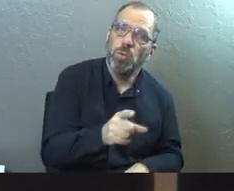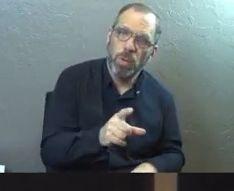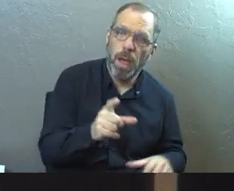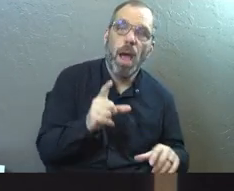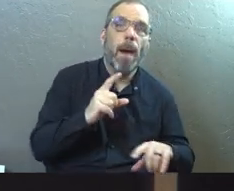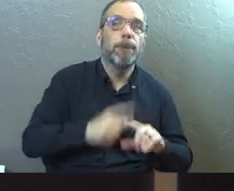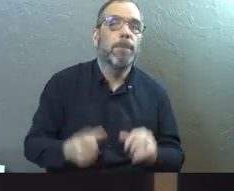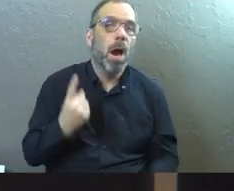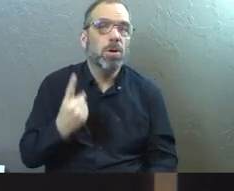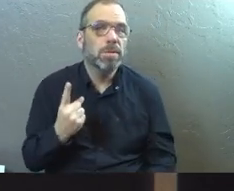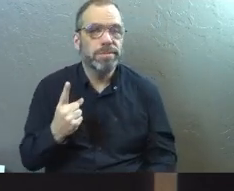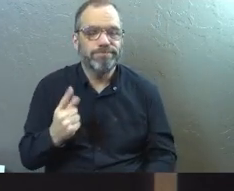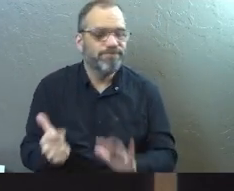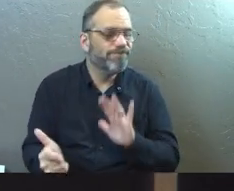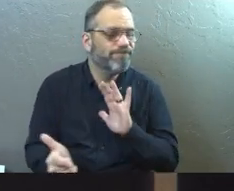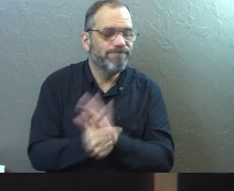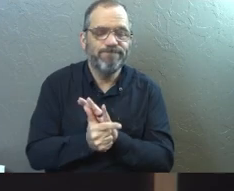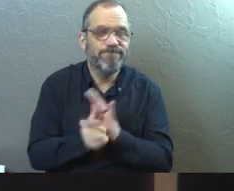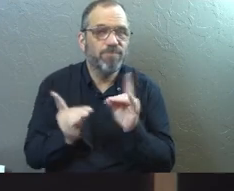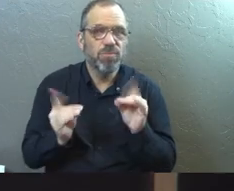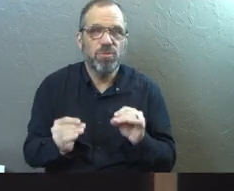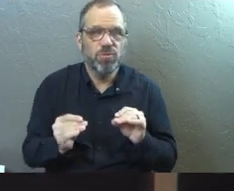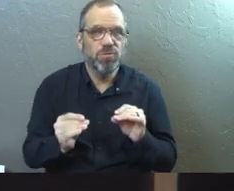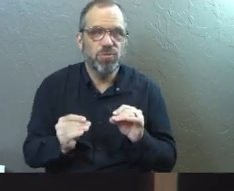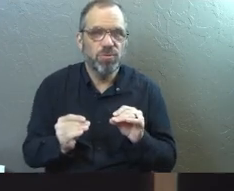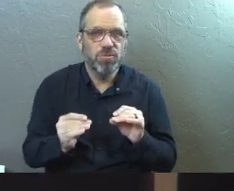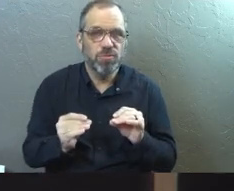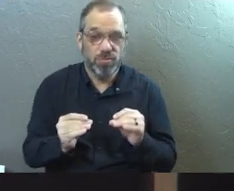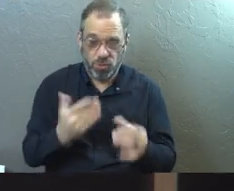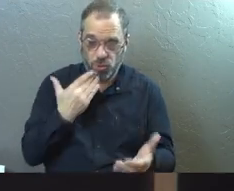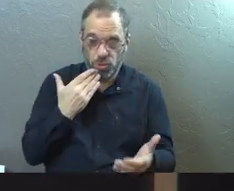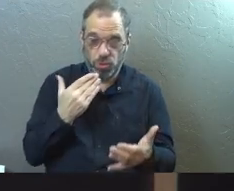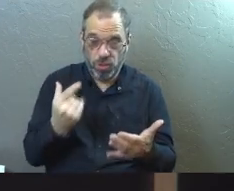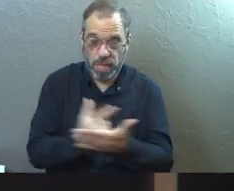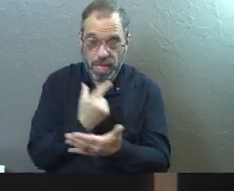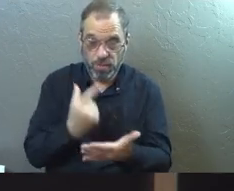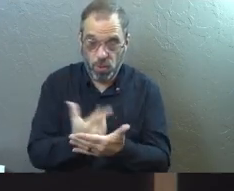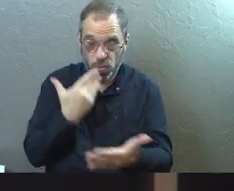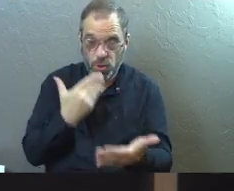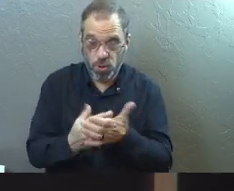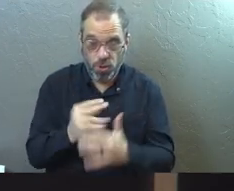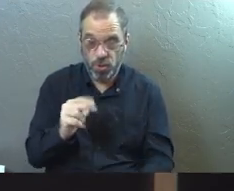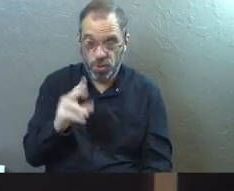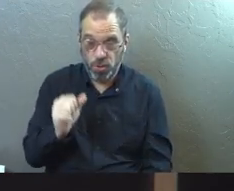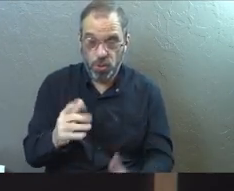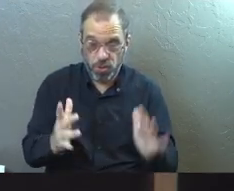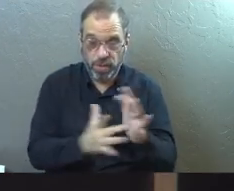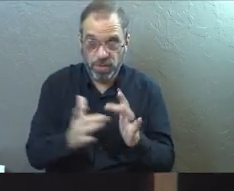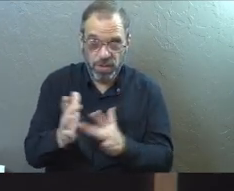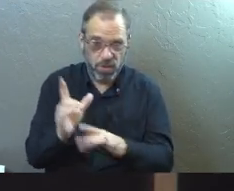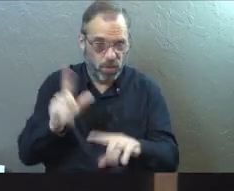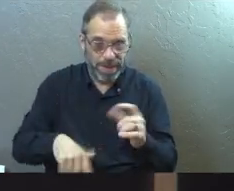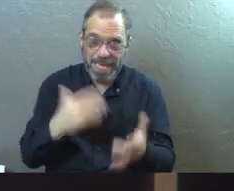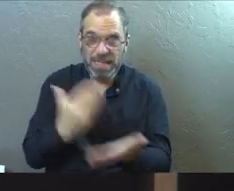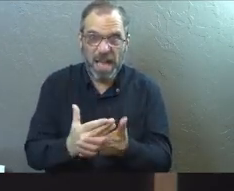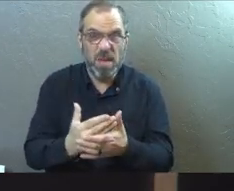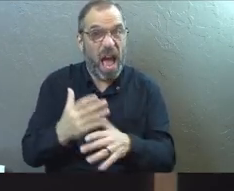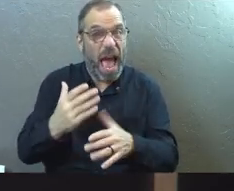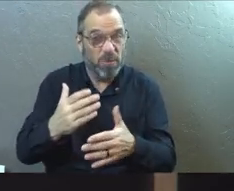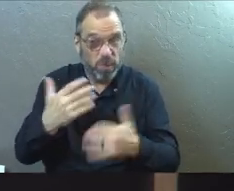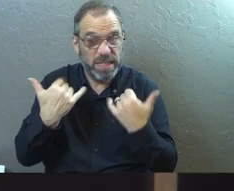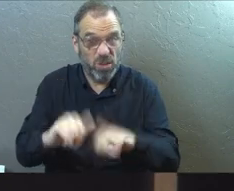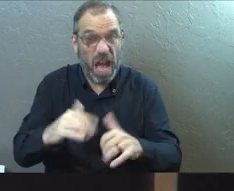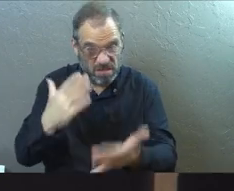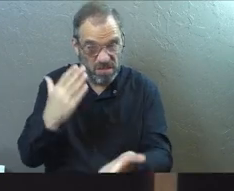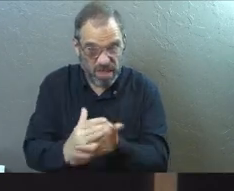but one thing we cannot do is we cannot stop the good news of Jesus Christ. No matter how hard we try and that's an